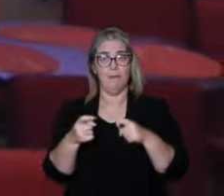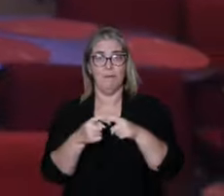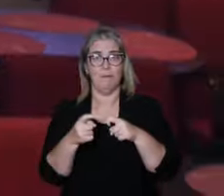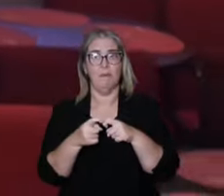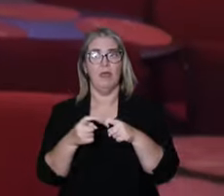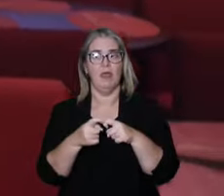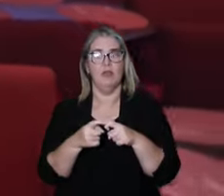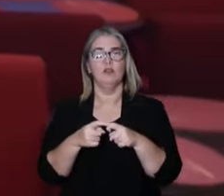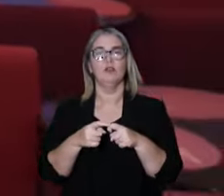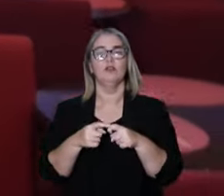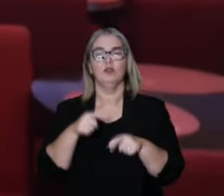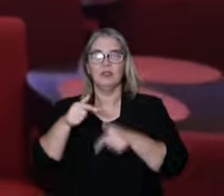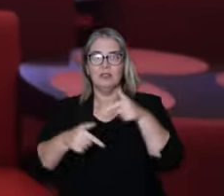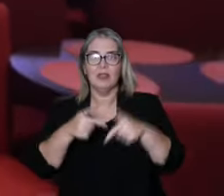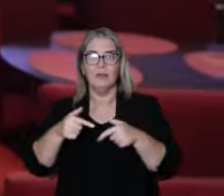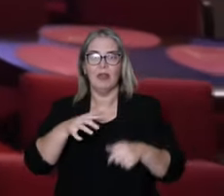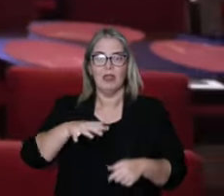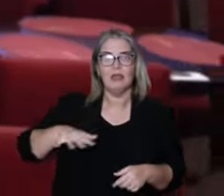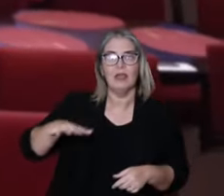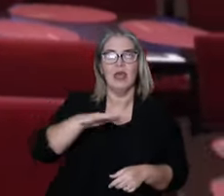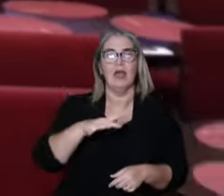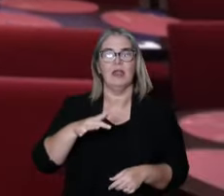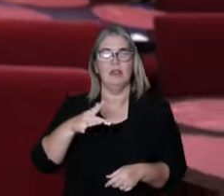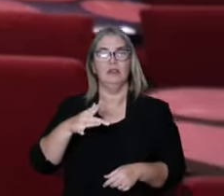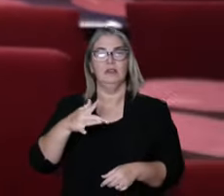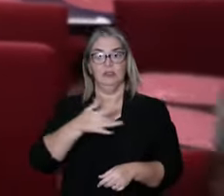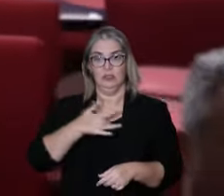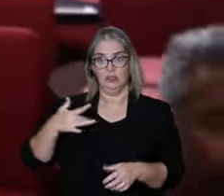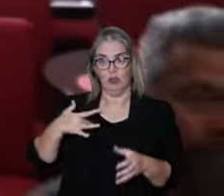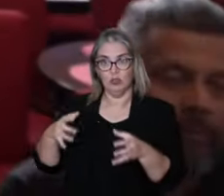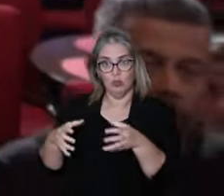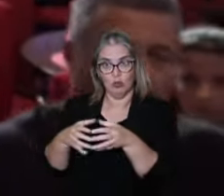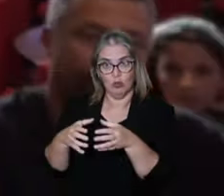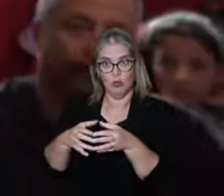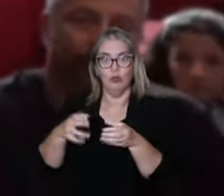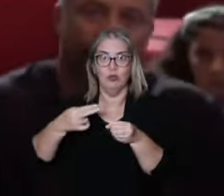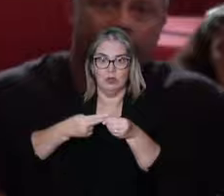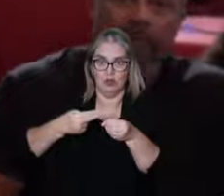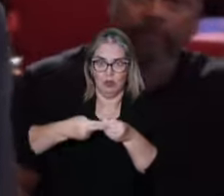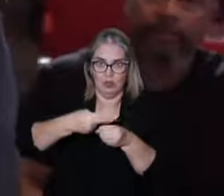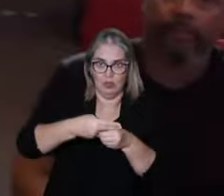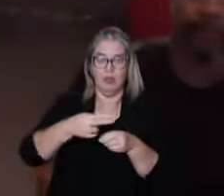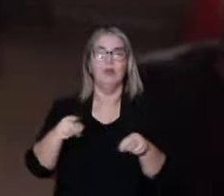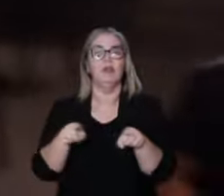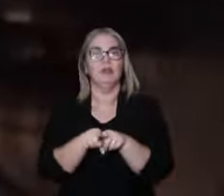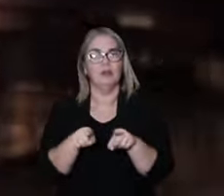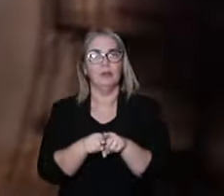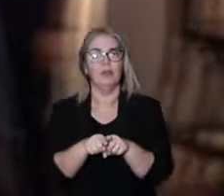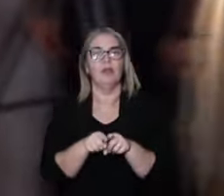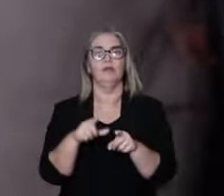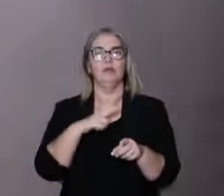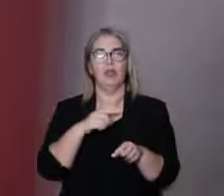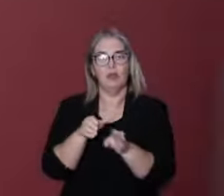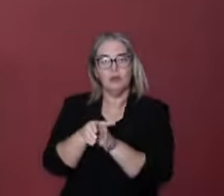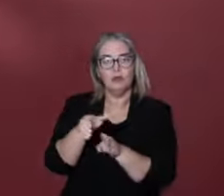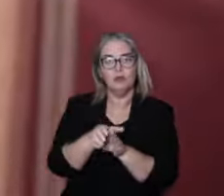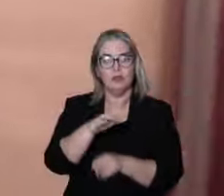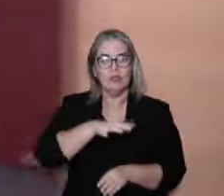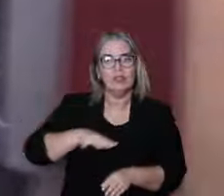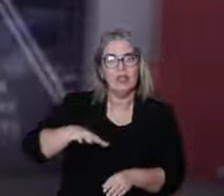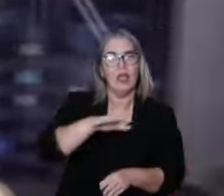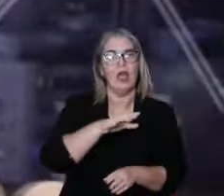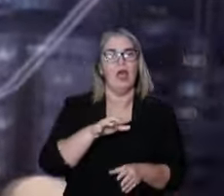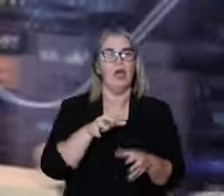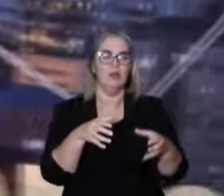Gustavo is a doctor in collective health by Unicamp, professor in the collective health of Unicamp